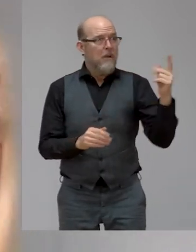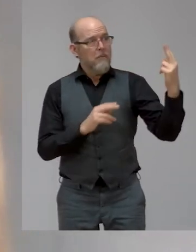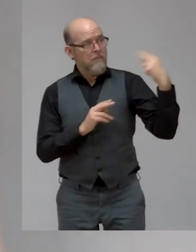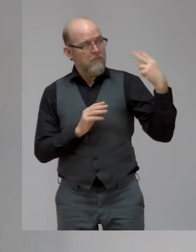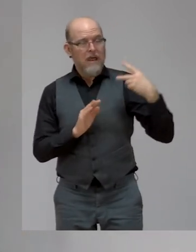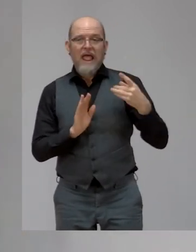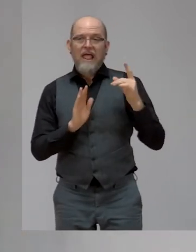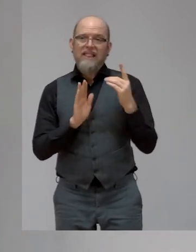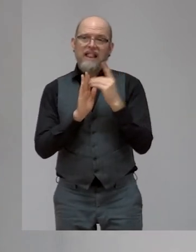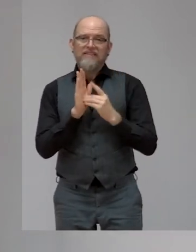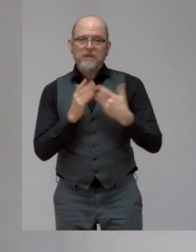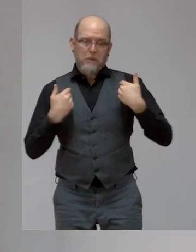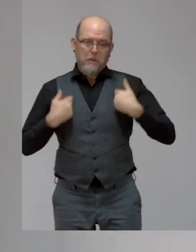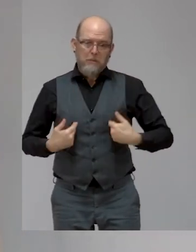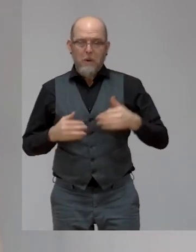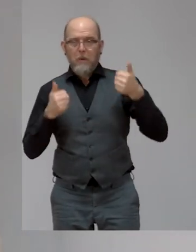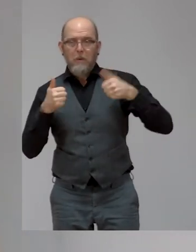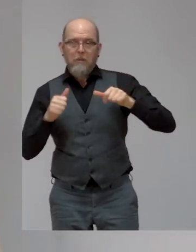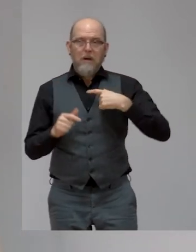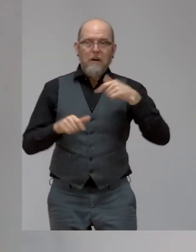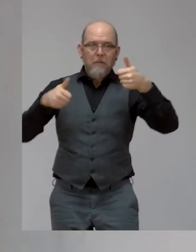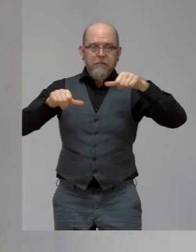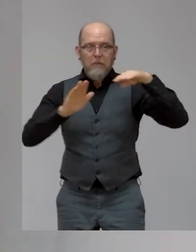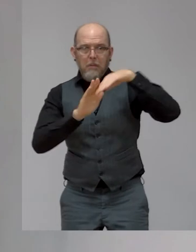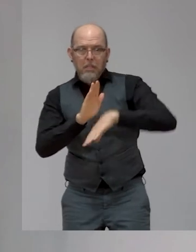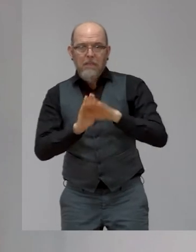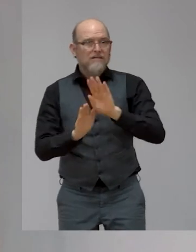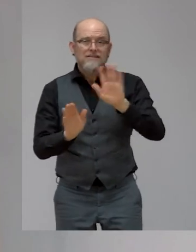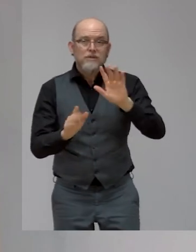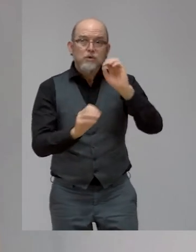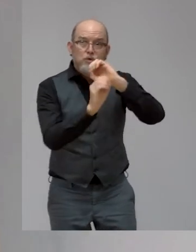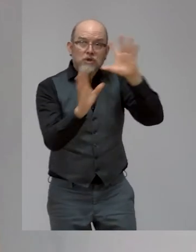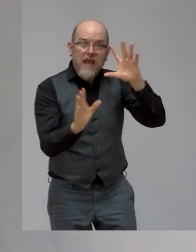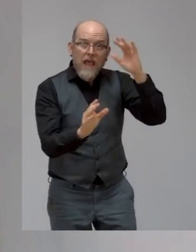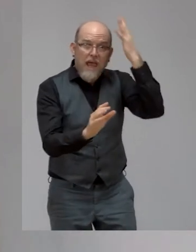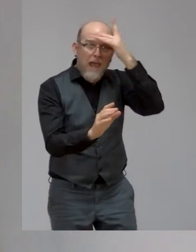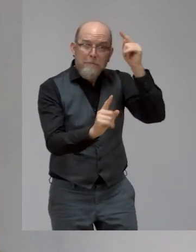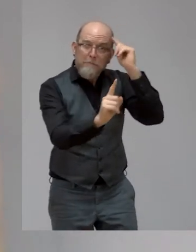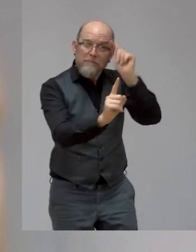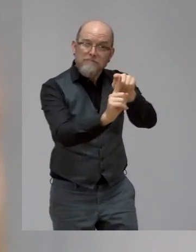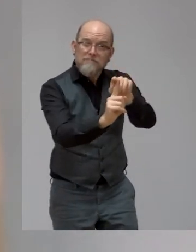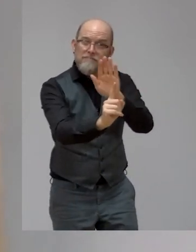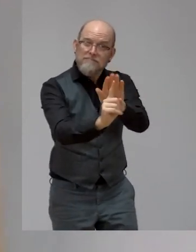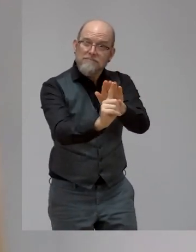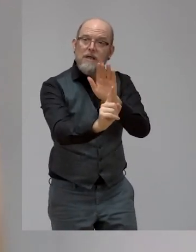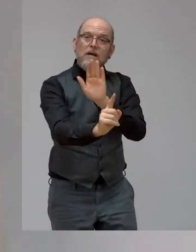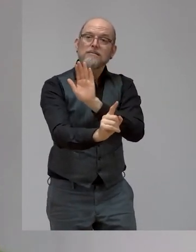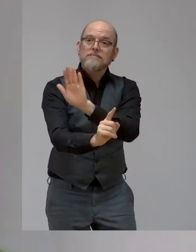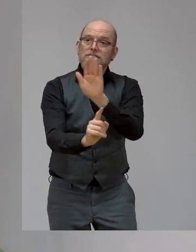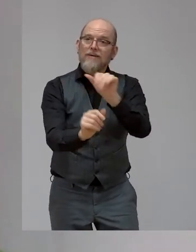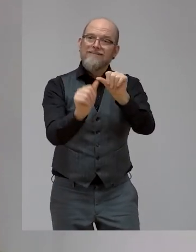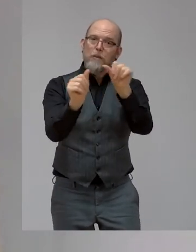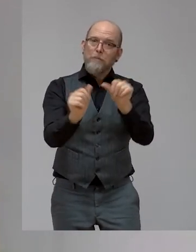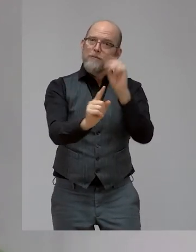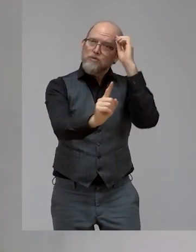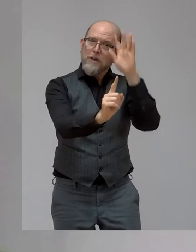failure. And if you hold that dream that you have and not let it be defined by anything, but let it go to evolve and to emerge and to be